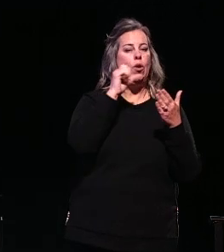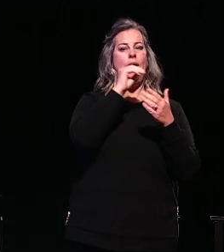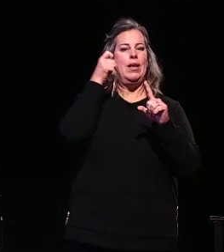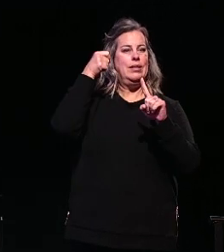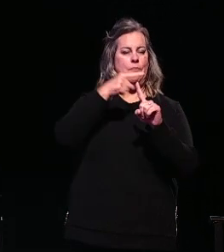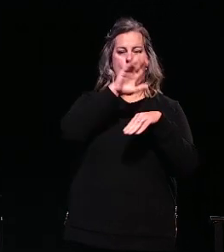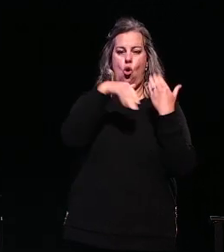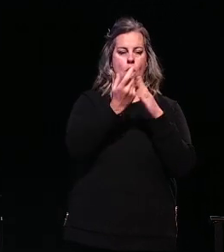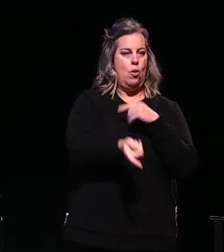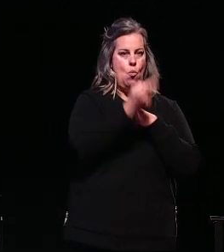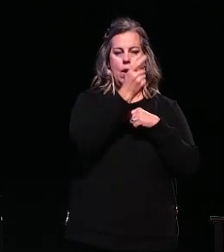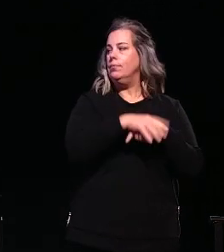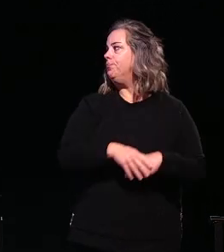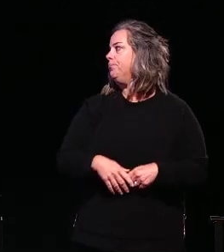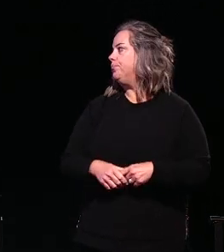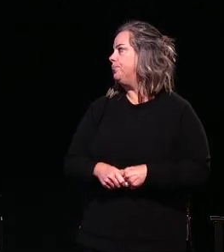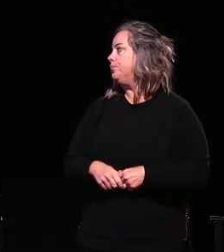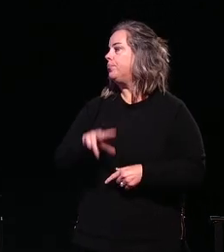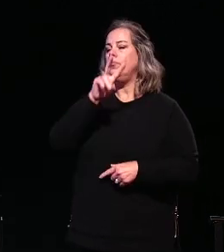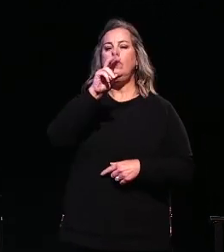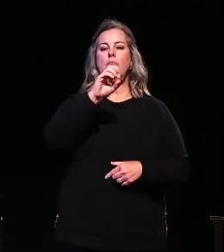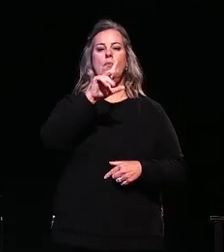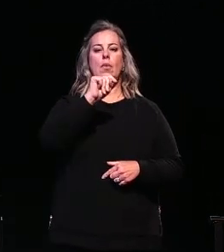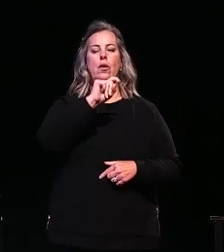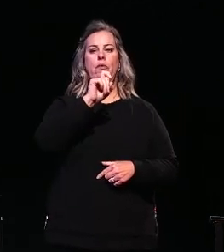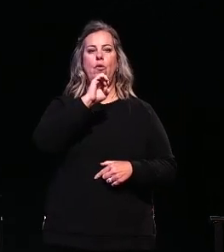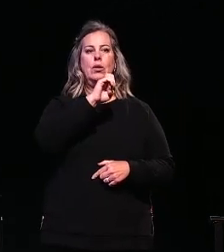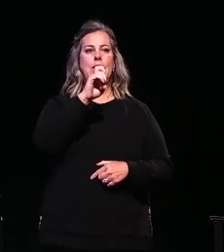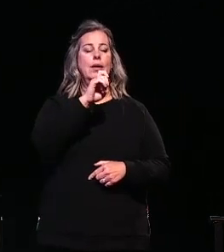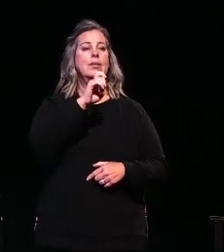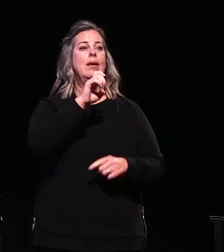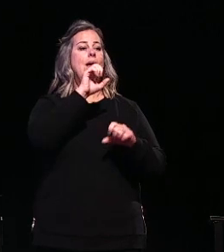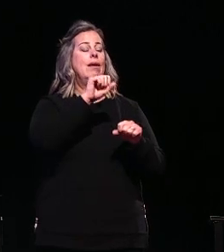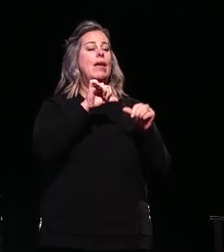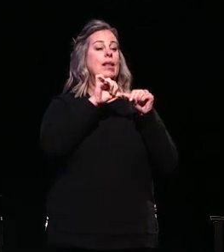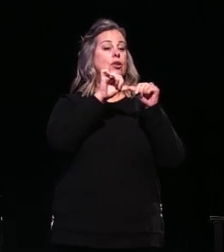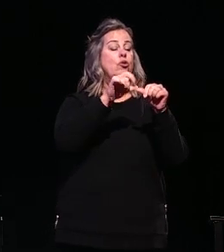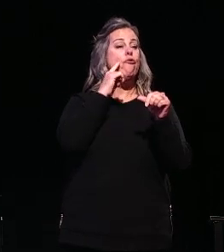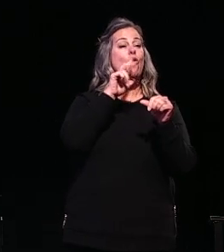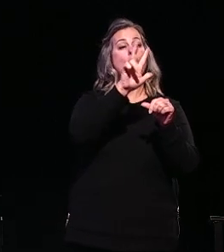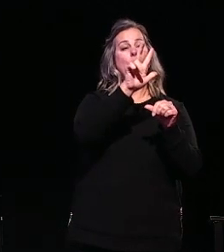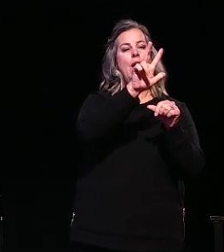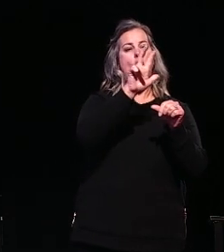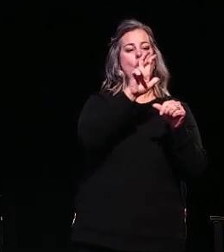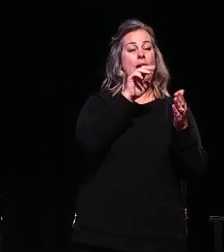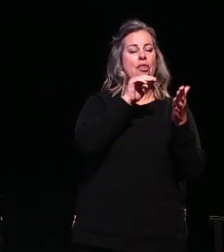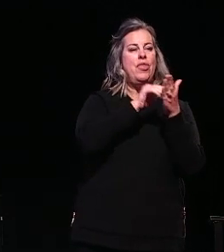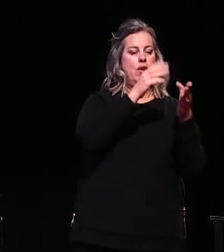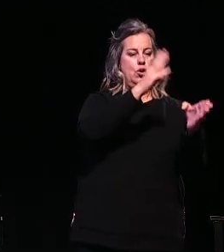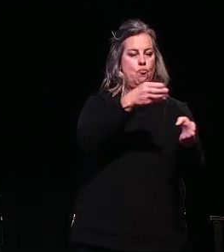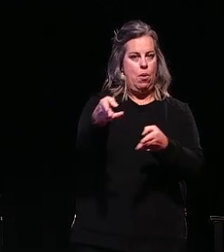Due to this mechanical simplicity the Vortex applicator lasts over 300,000 preps. With the air dry